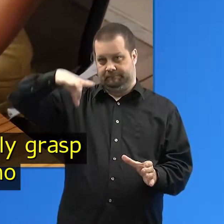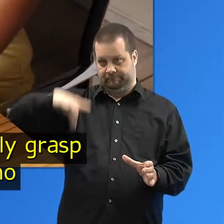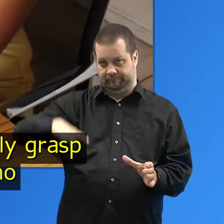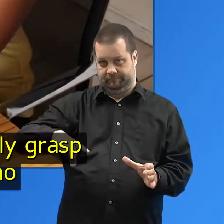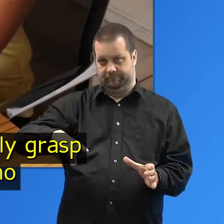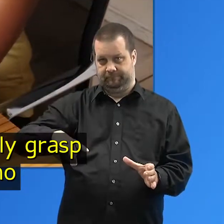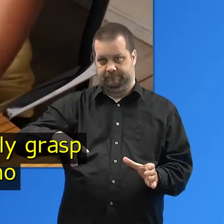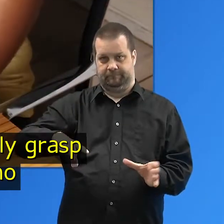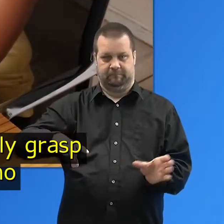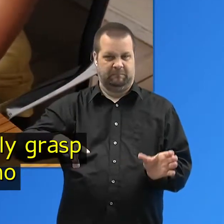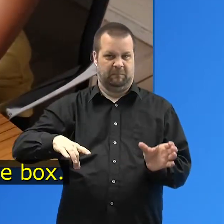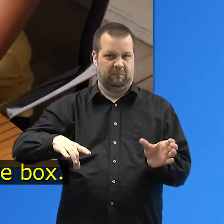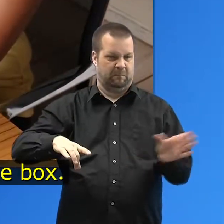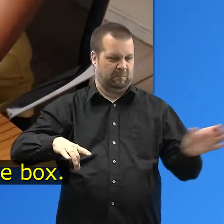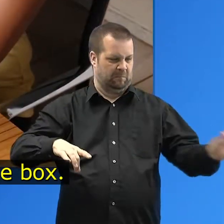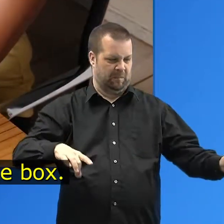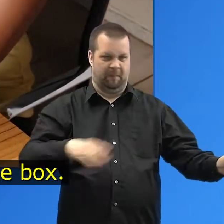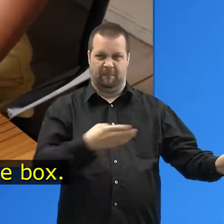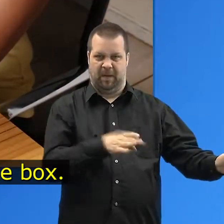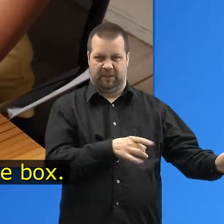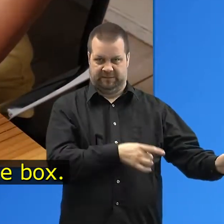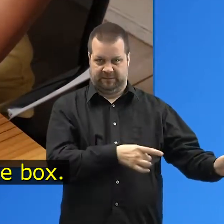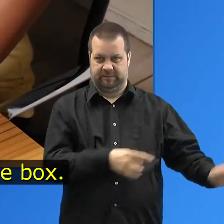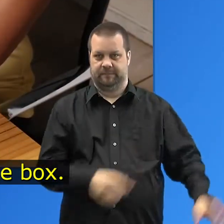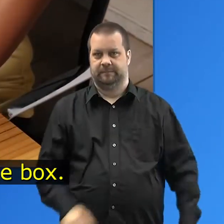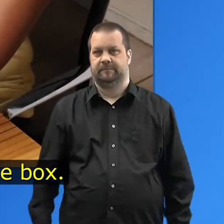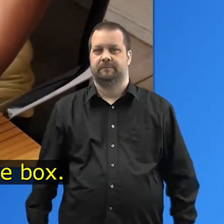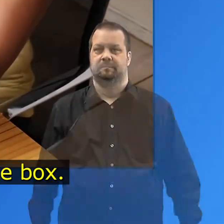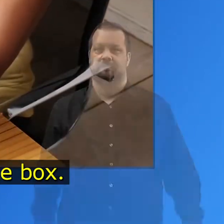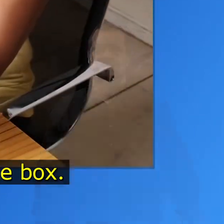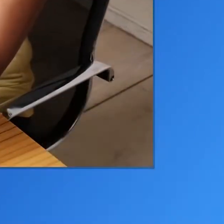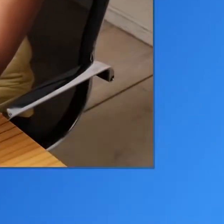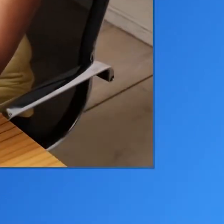the top of the Echo and remove it from the box.